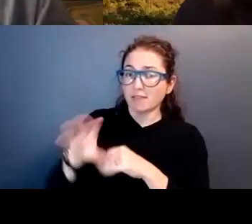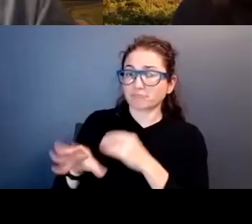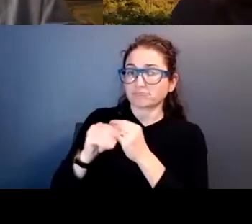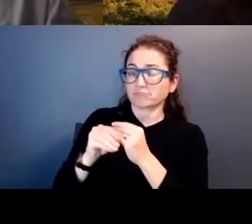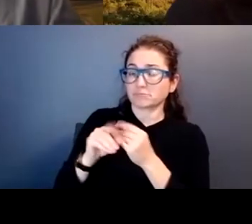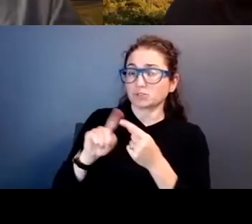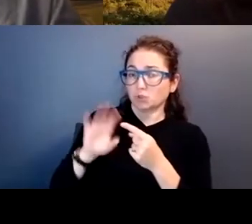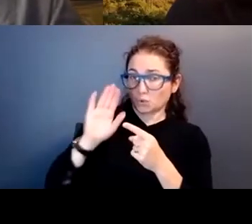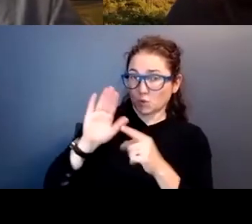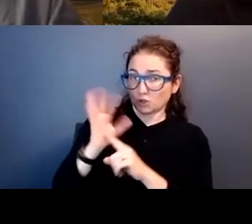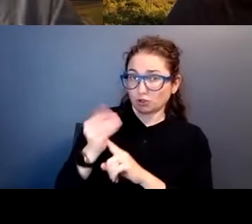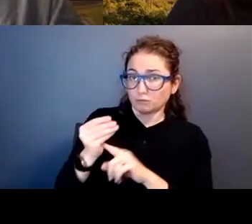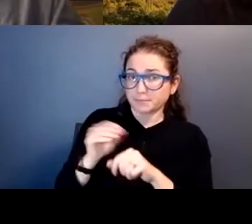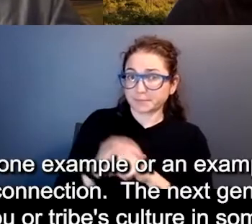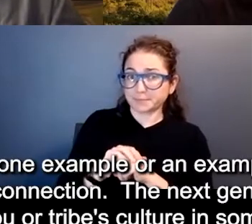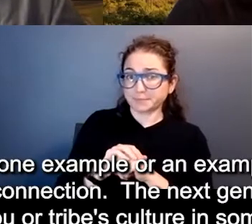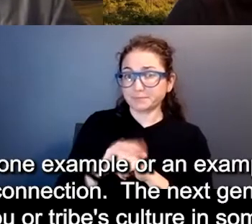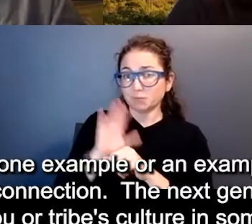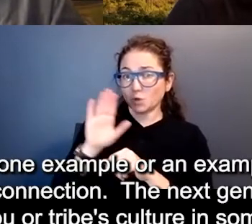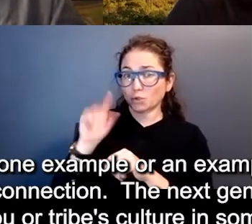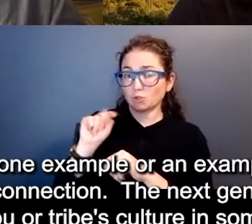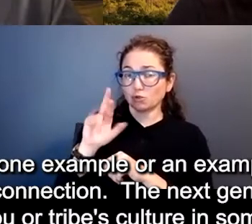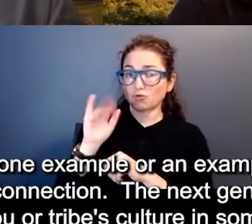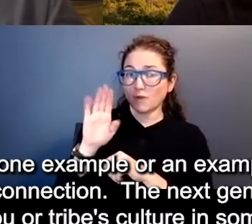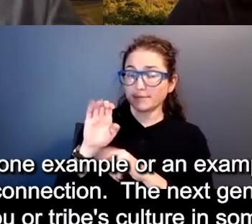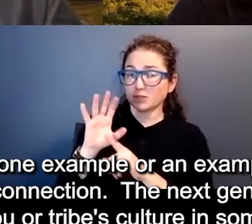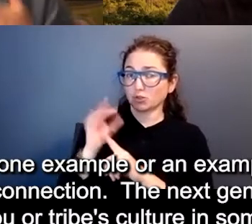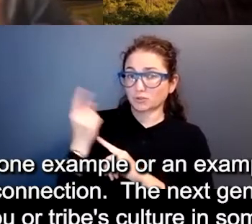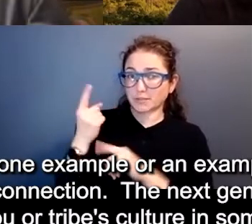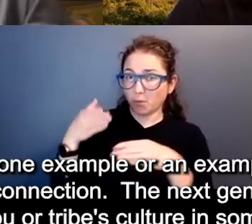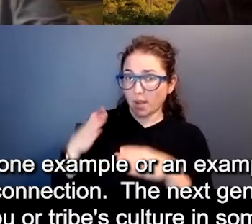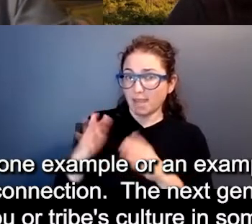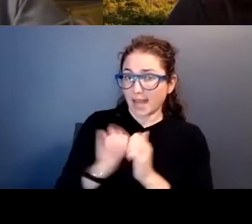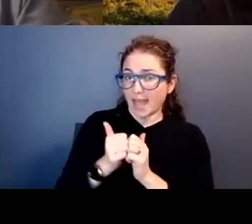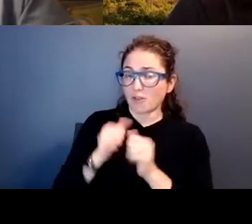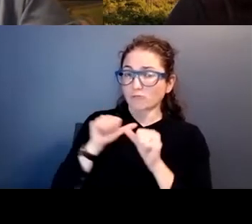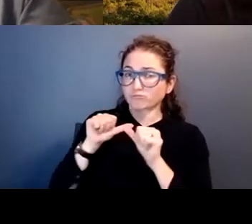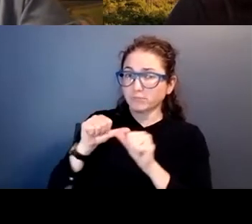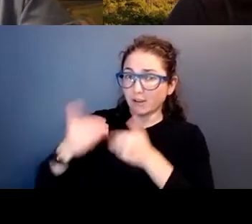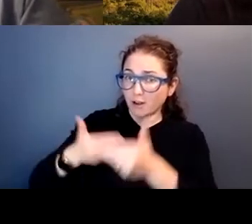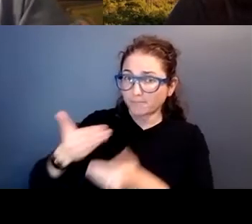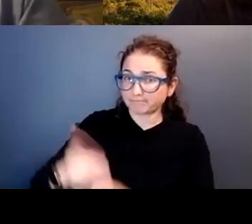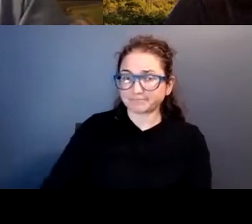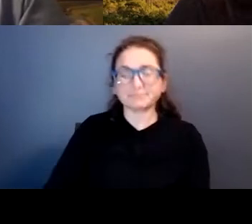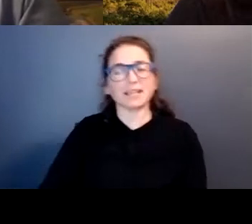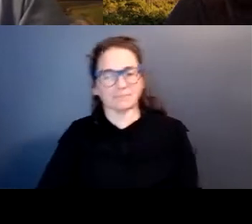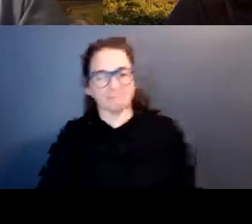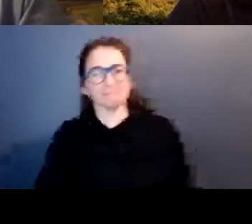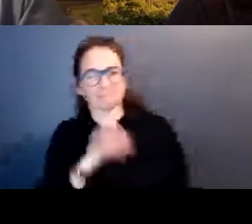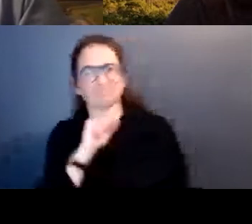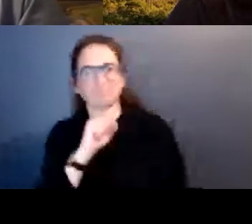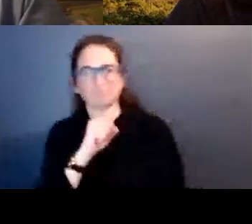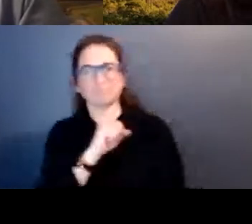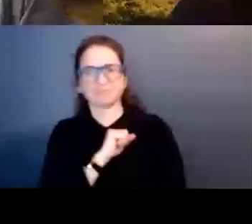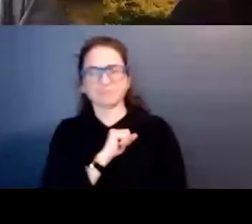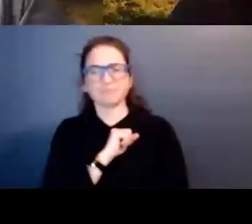your culture or your tribe's culture in some way and how they're carrying it on? Yes. I think, I think